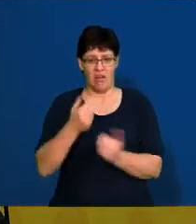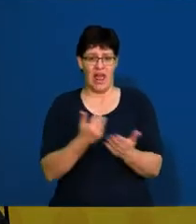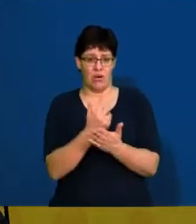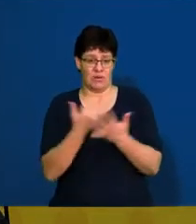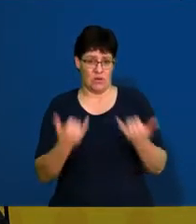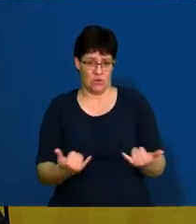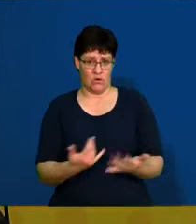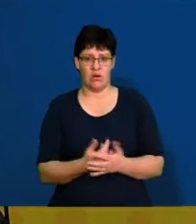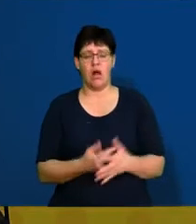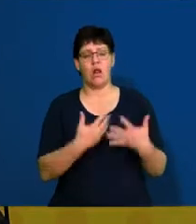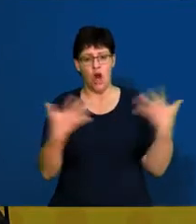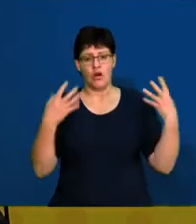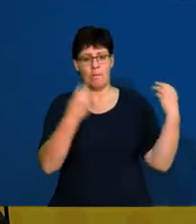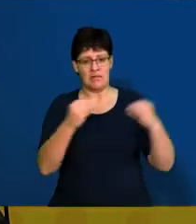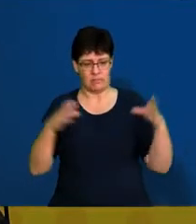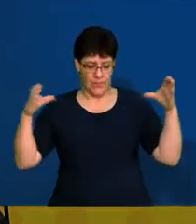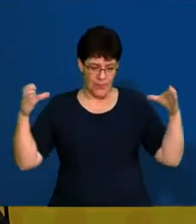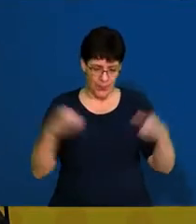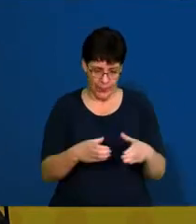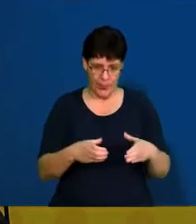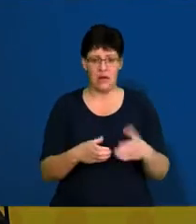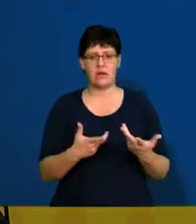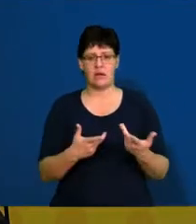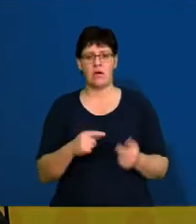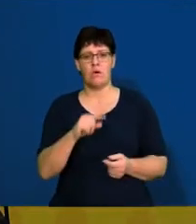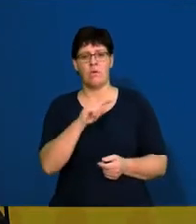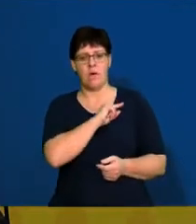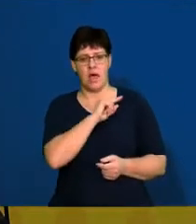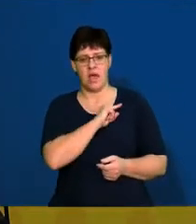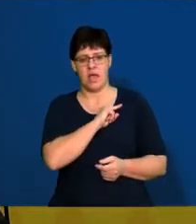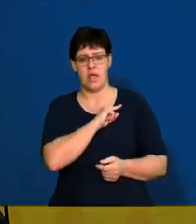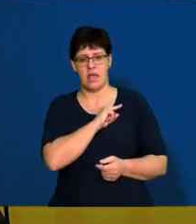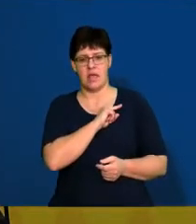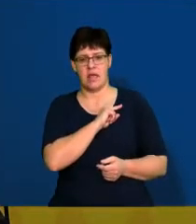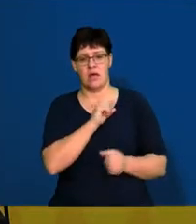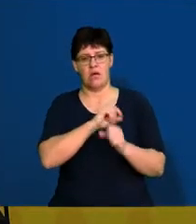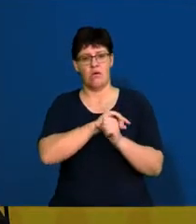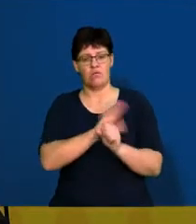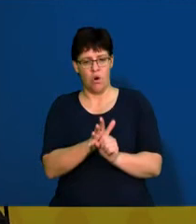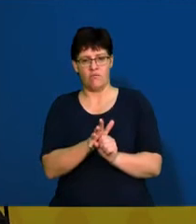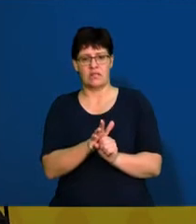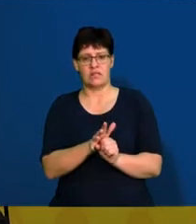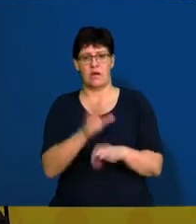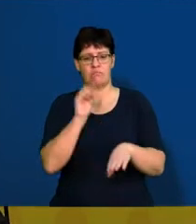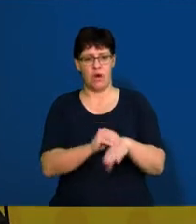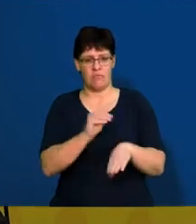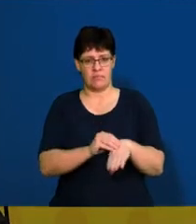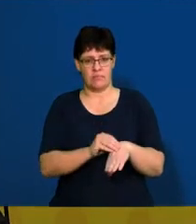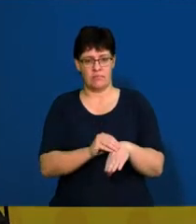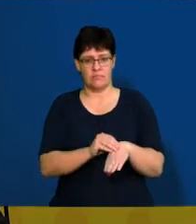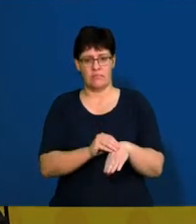at the moment. A lot of businesses are getting smaller due to the COVID pandemic. You